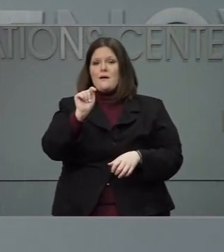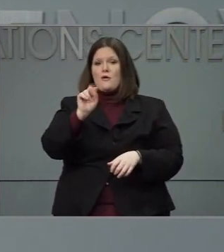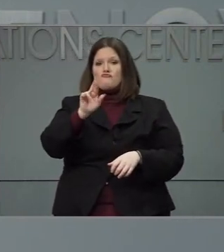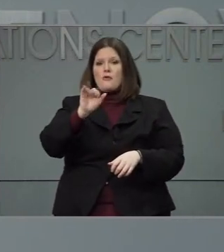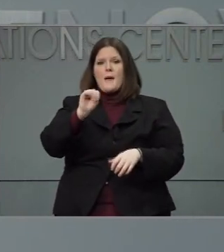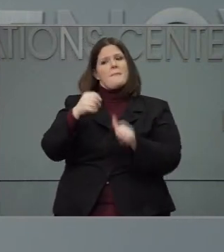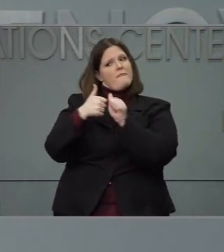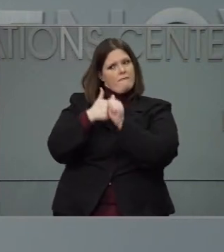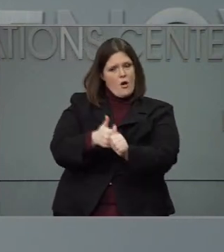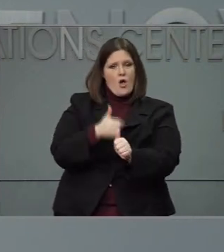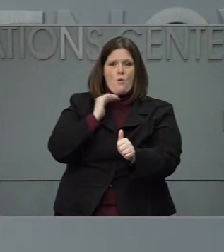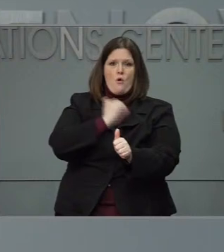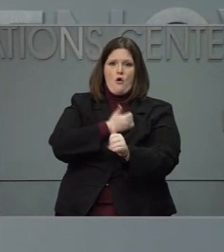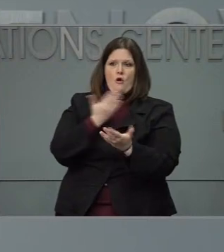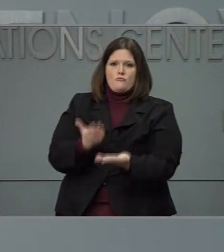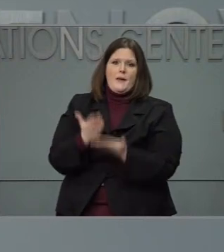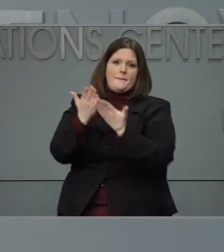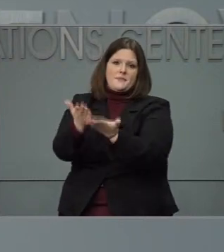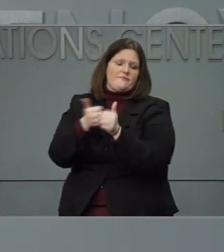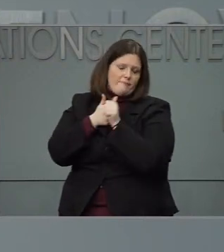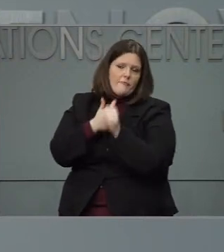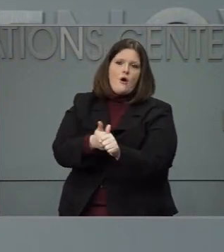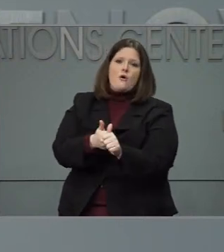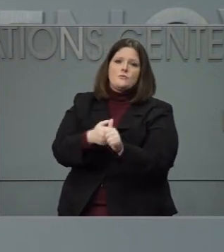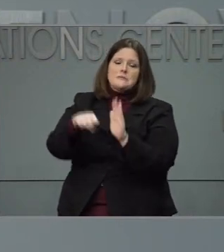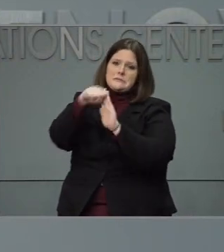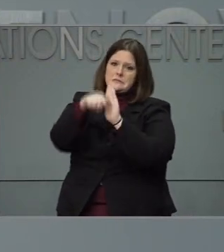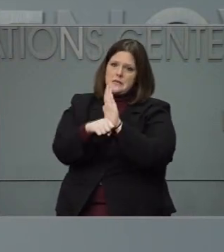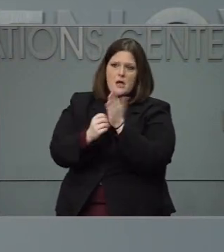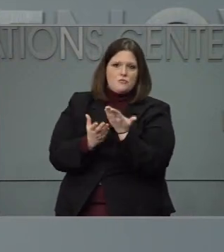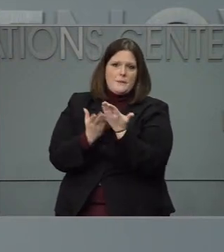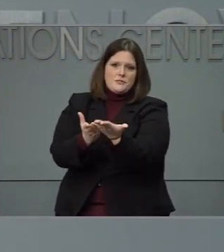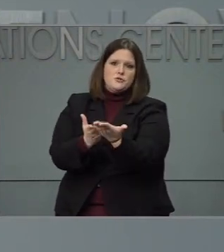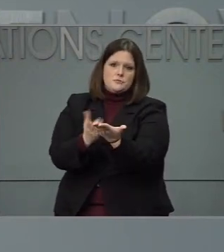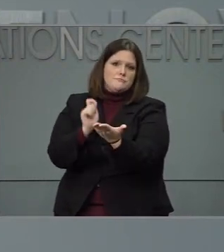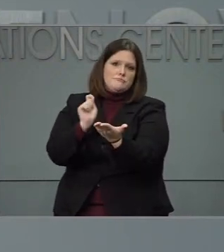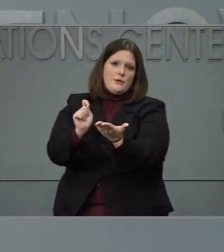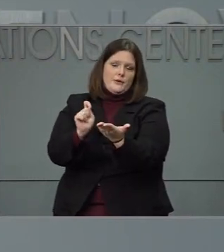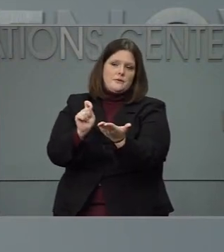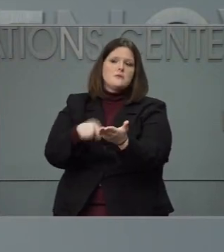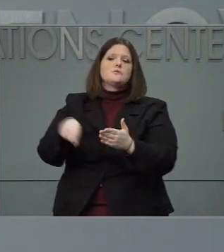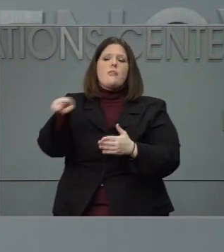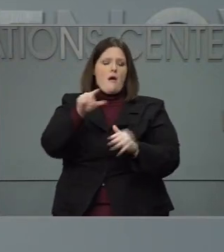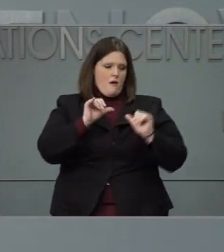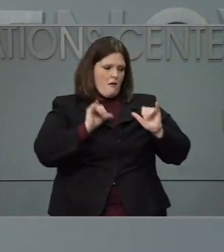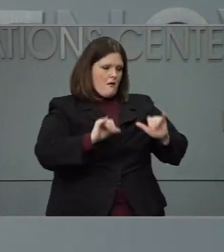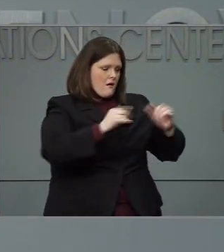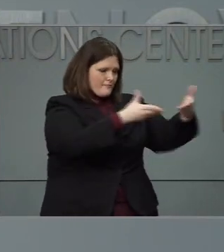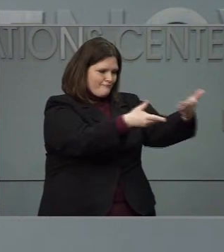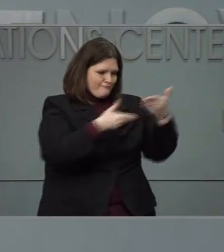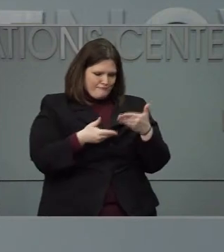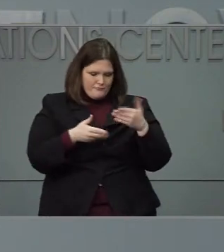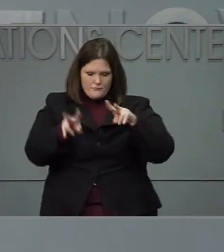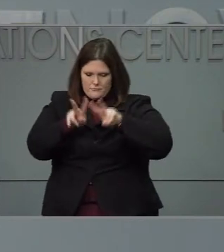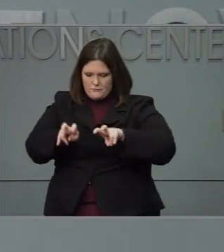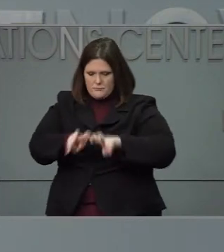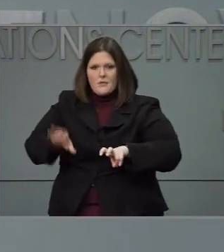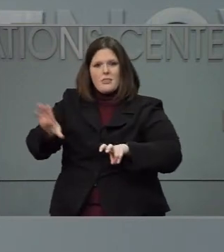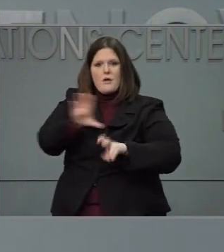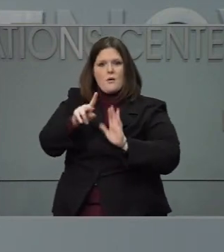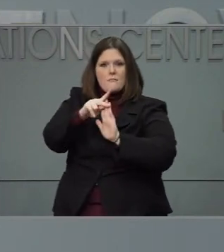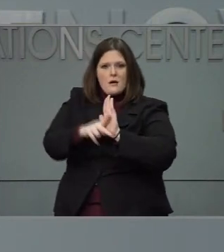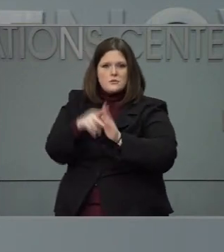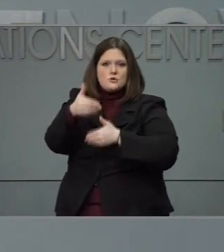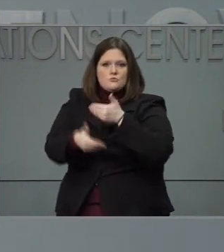and I know that they changed their some of the internal work that they were doing going forward. And what we've asked if that hospitals